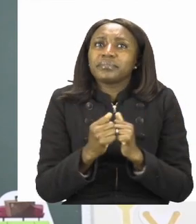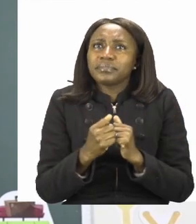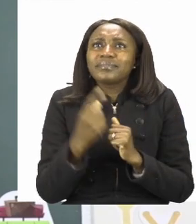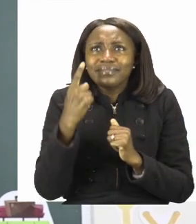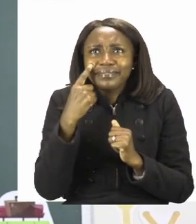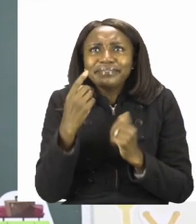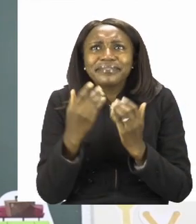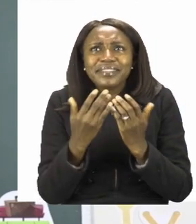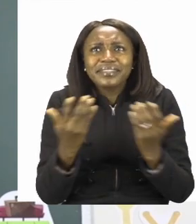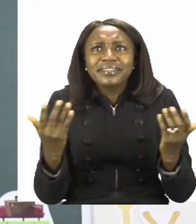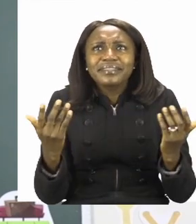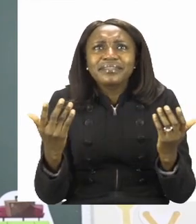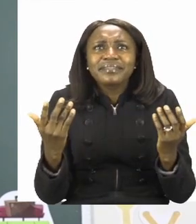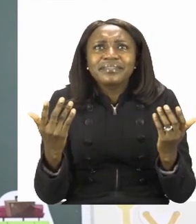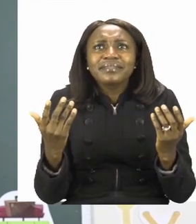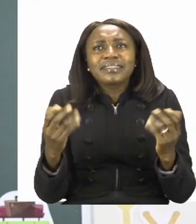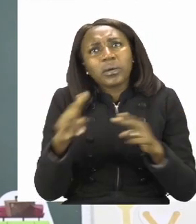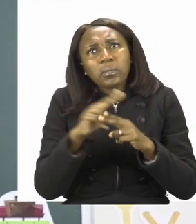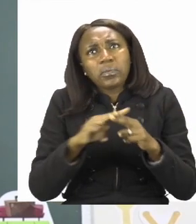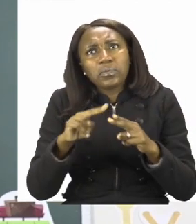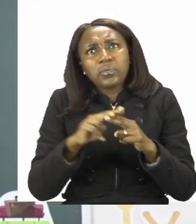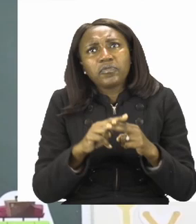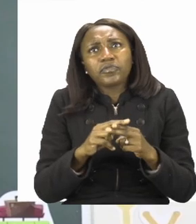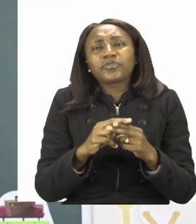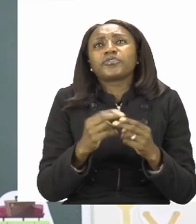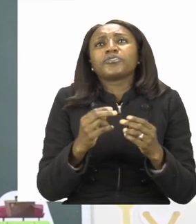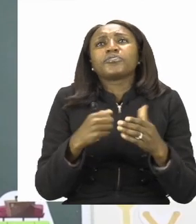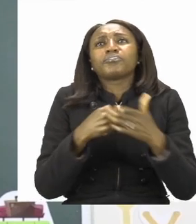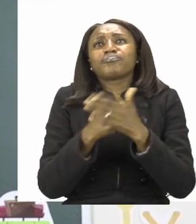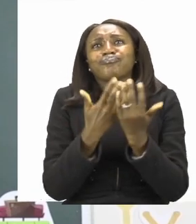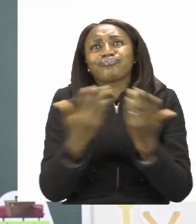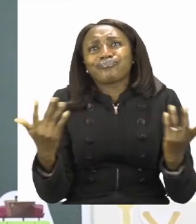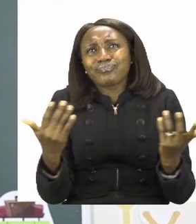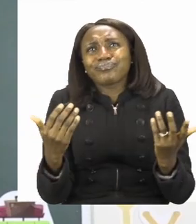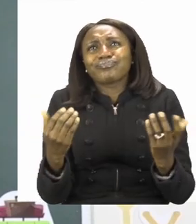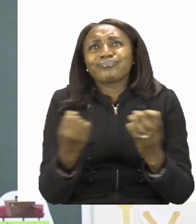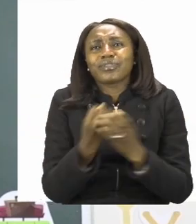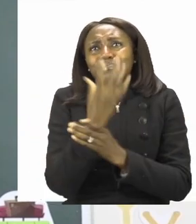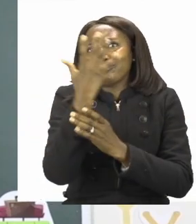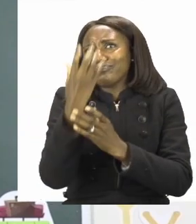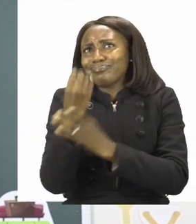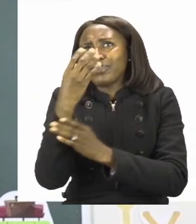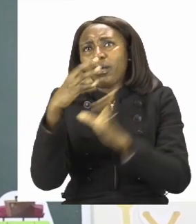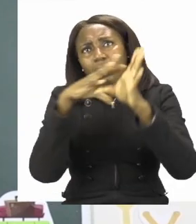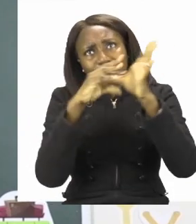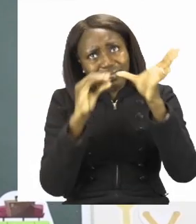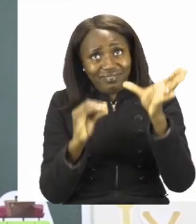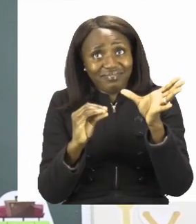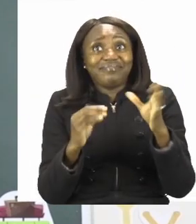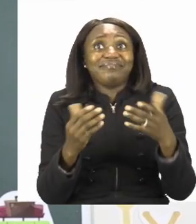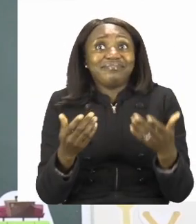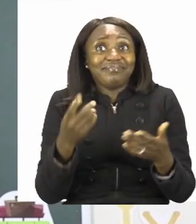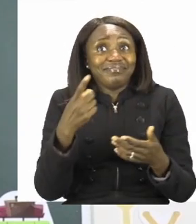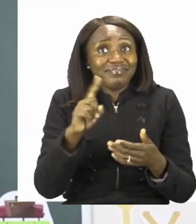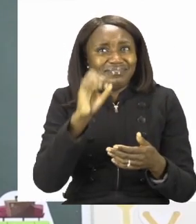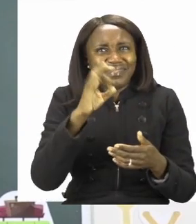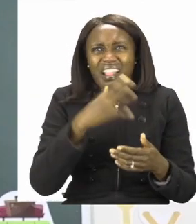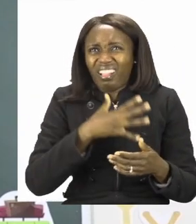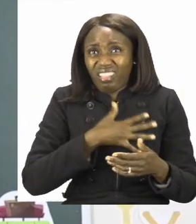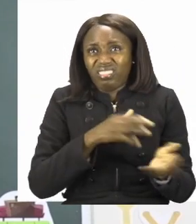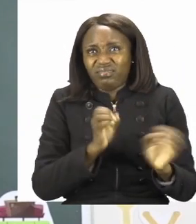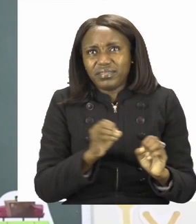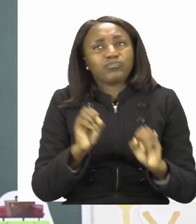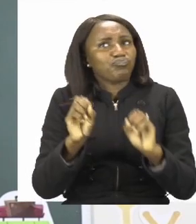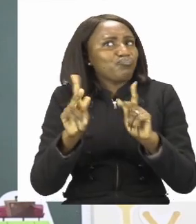our green can be used for the grass, the trees and the leaves. But if it's not your favourite colour